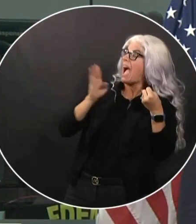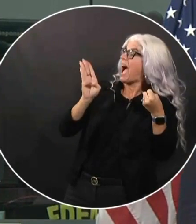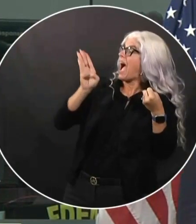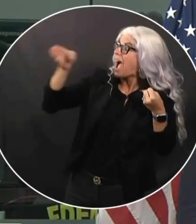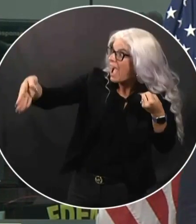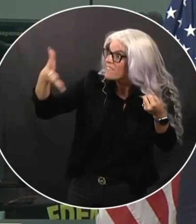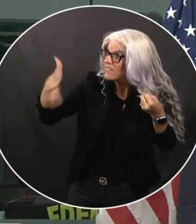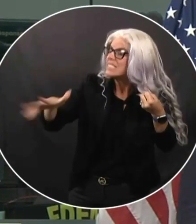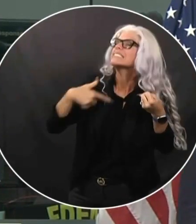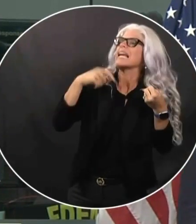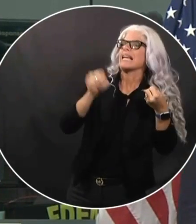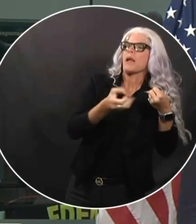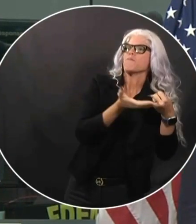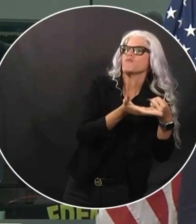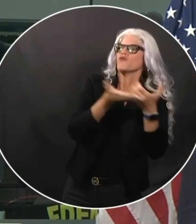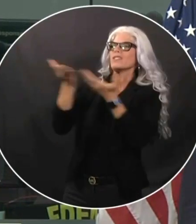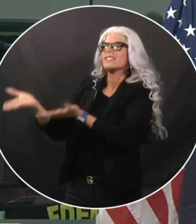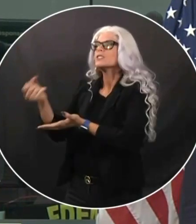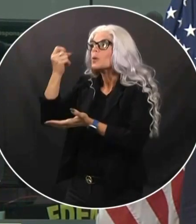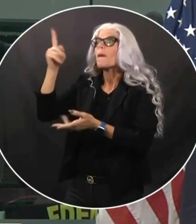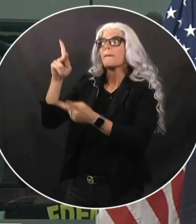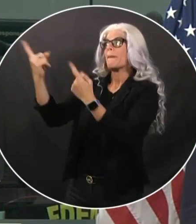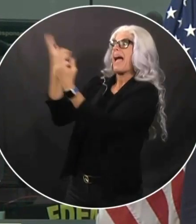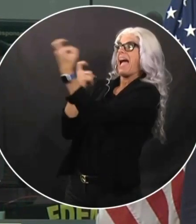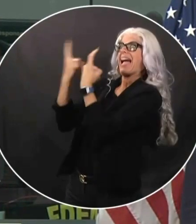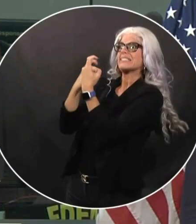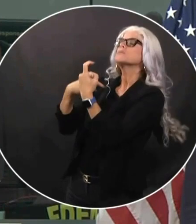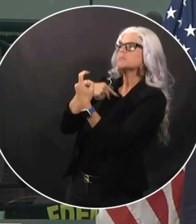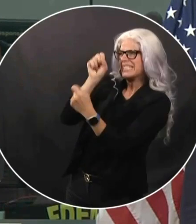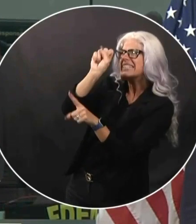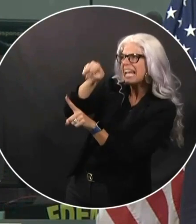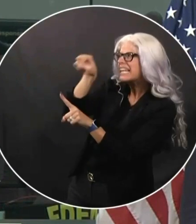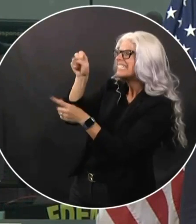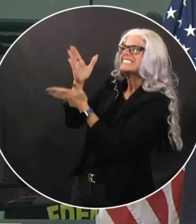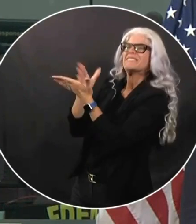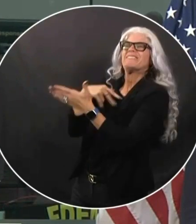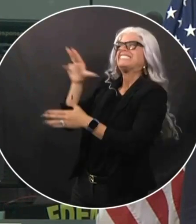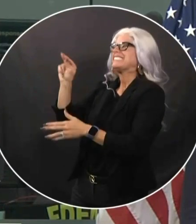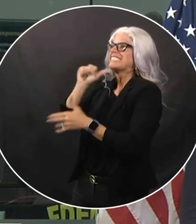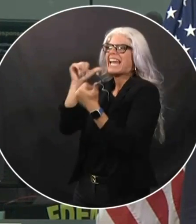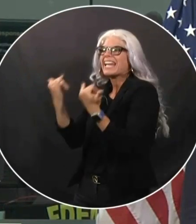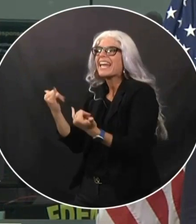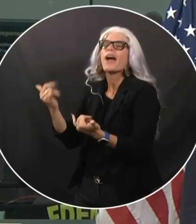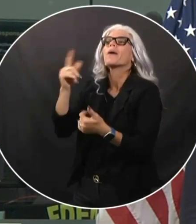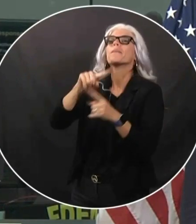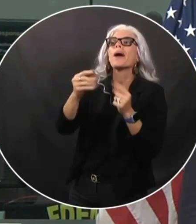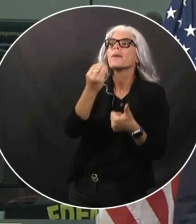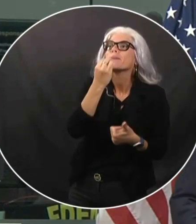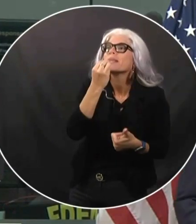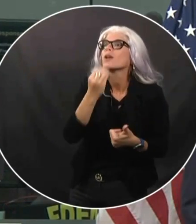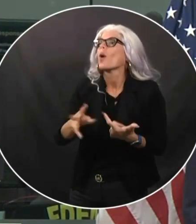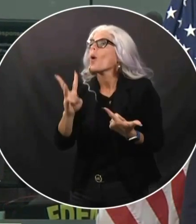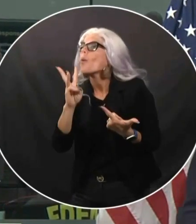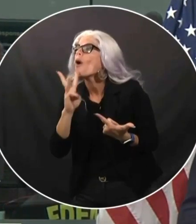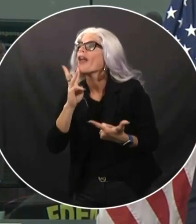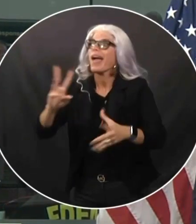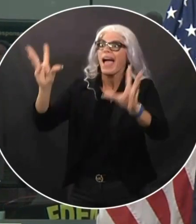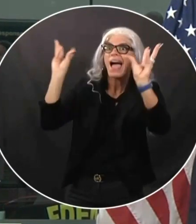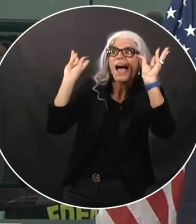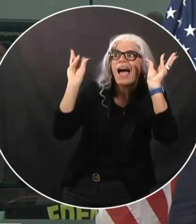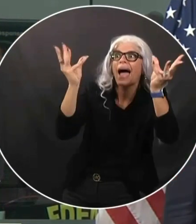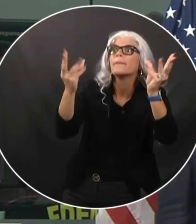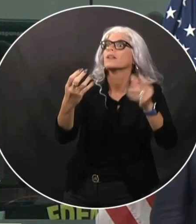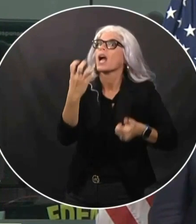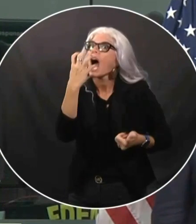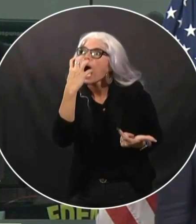are responding to. So if that should come up, this includes providing meals, waters, ambulance strike teams, oxygen, technical communication statewide.